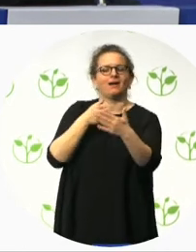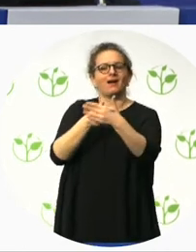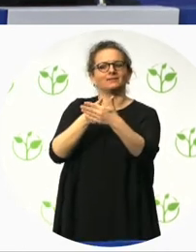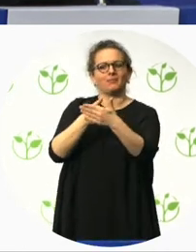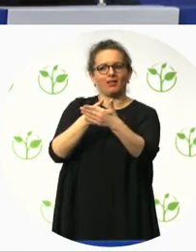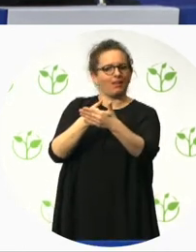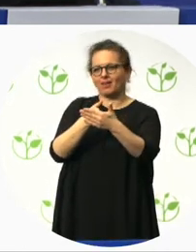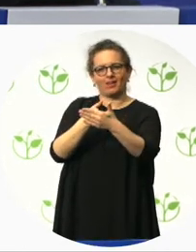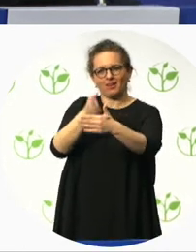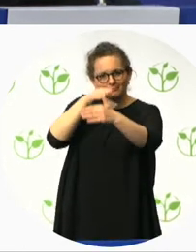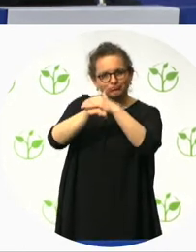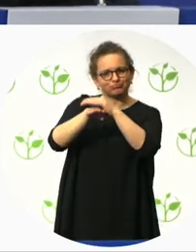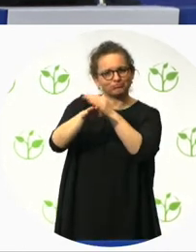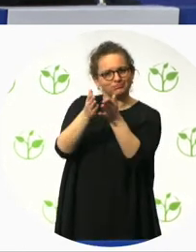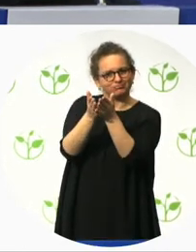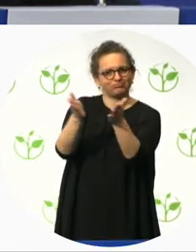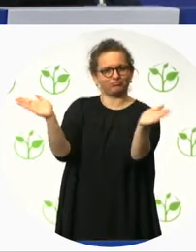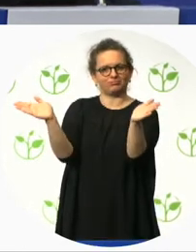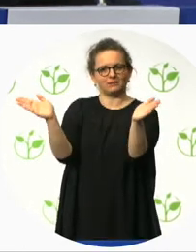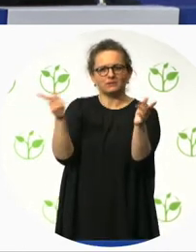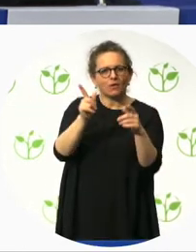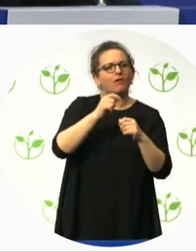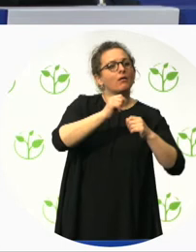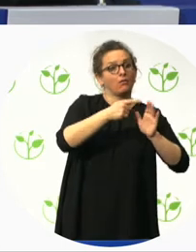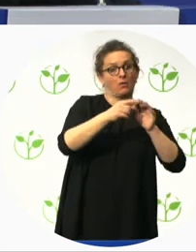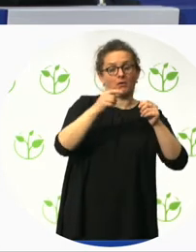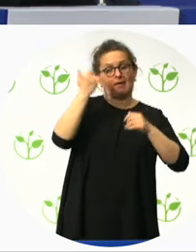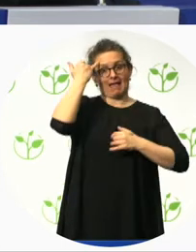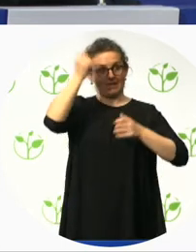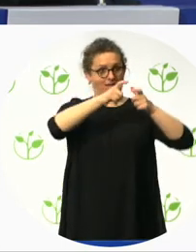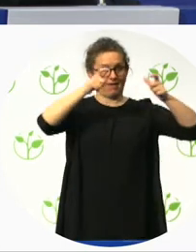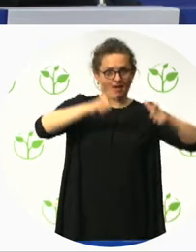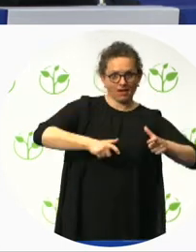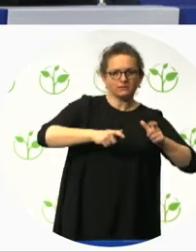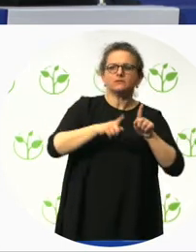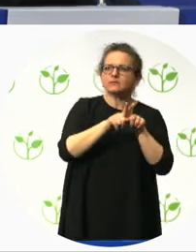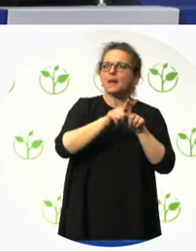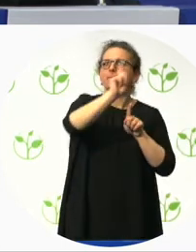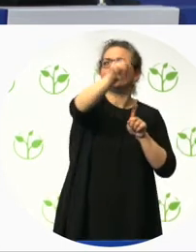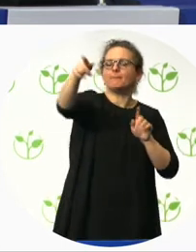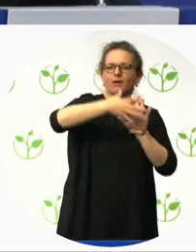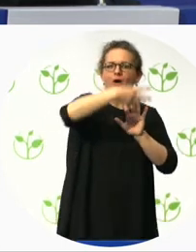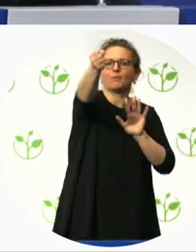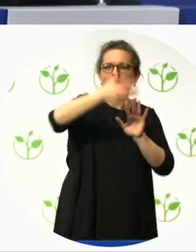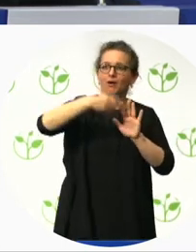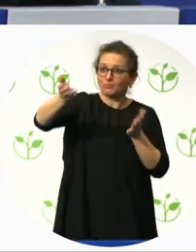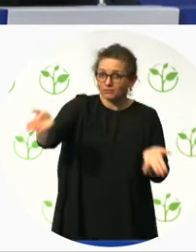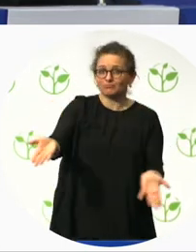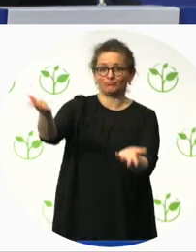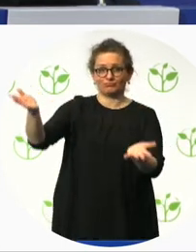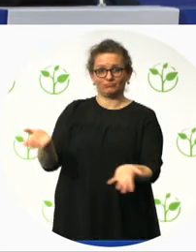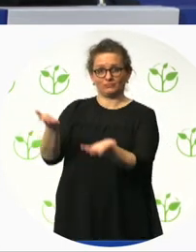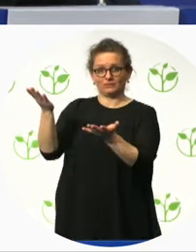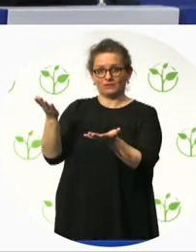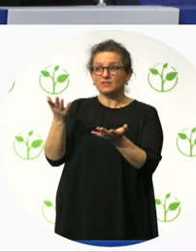challenged our first neighbourhood development partner. To go away and, and come up with something new. To innovate. To do something that hadn't been done before. And they took us